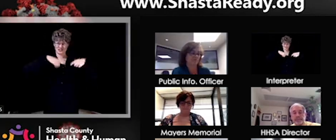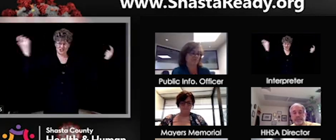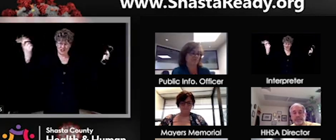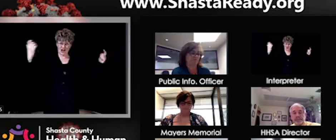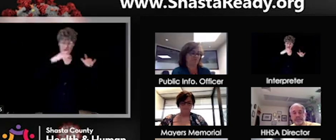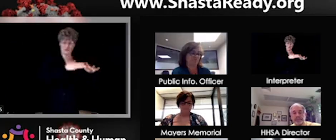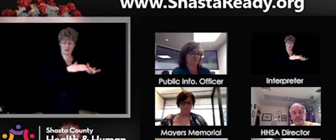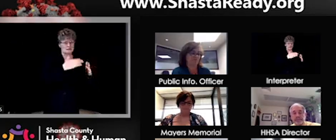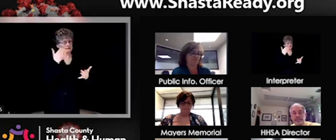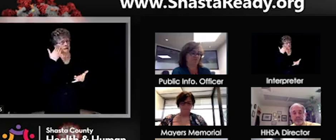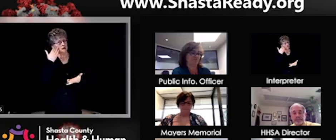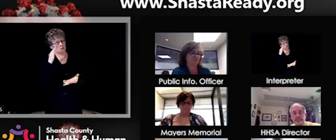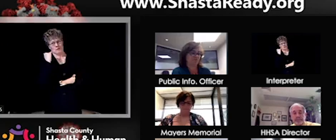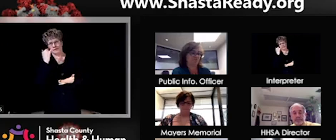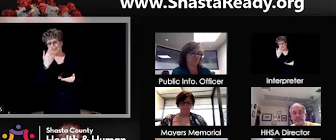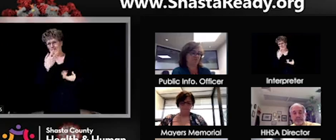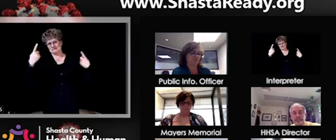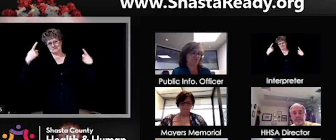success that would have been. Yeah.